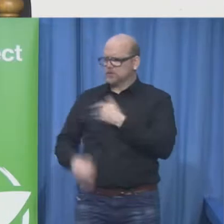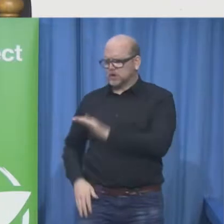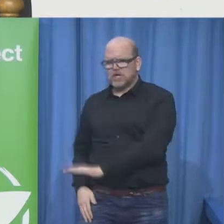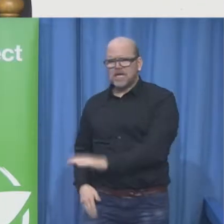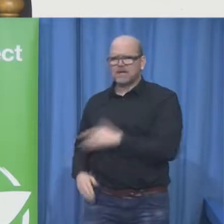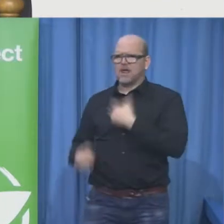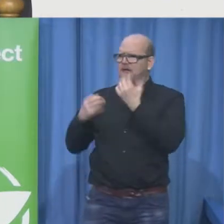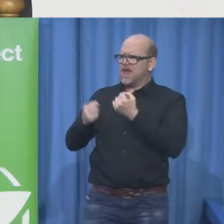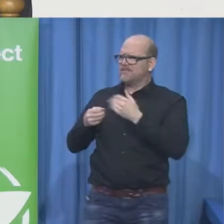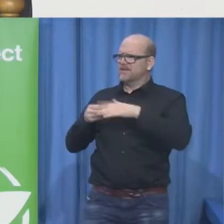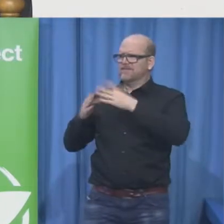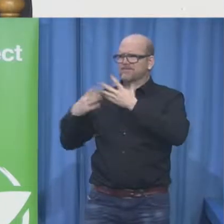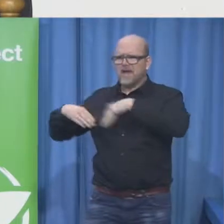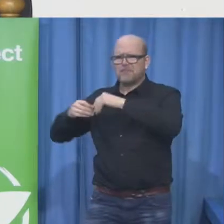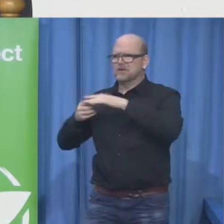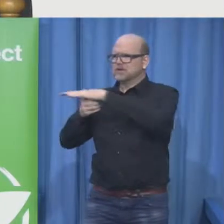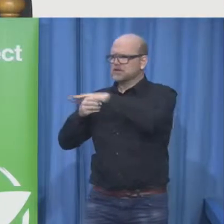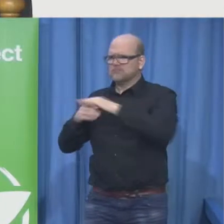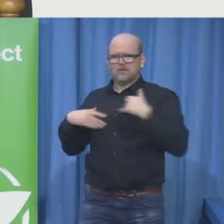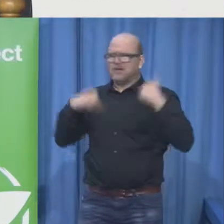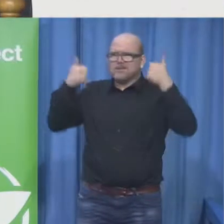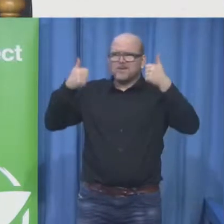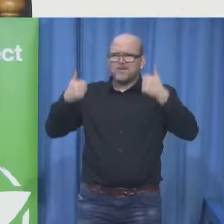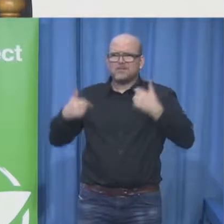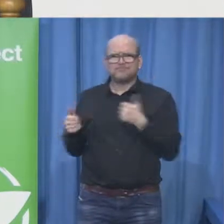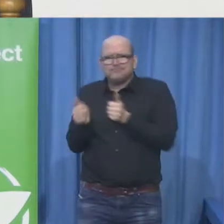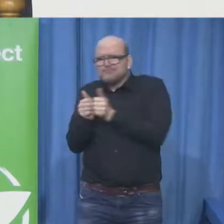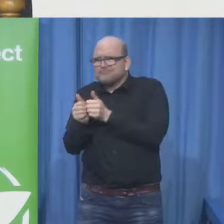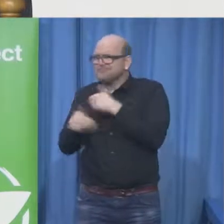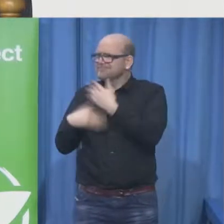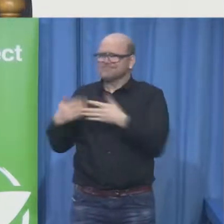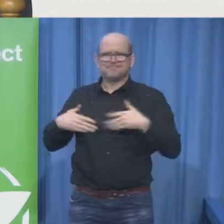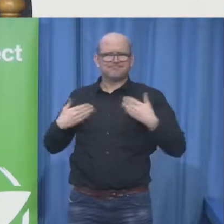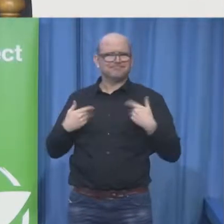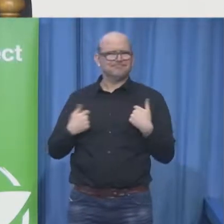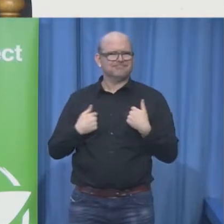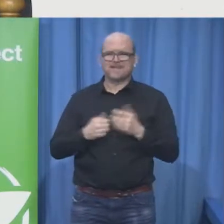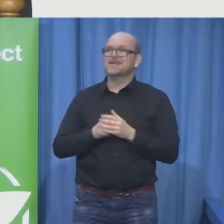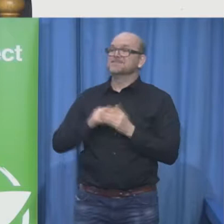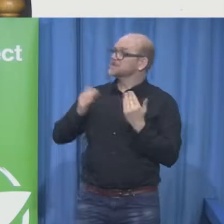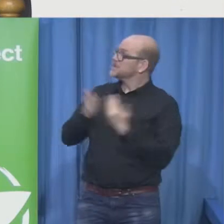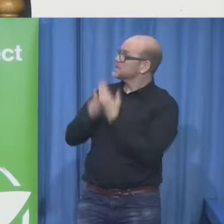and here we have a short can you put on the short